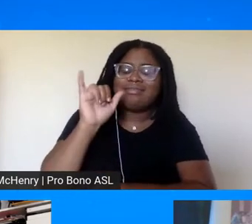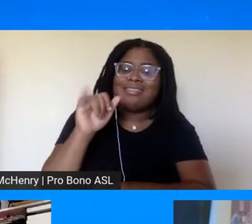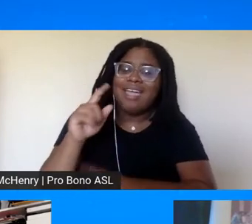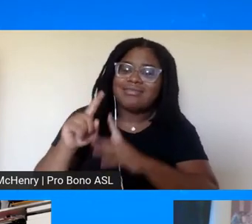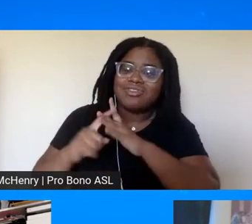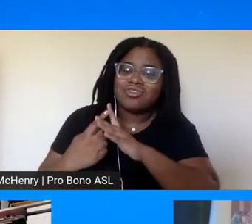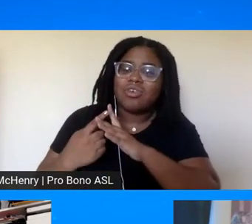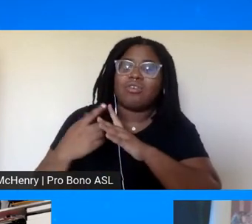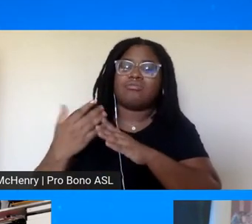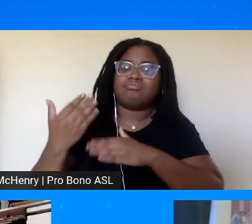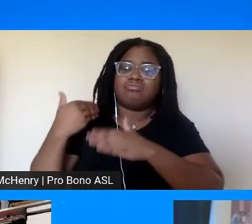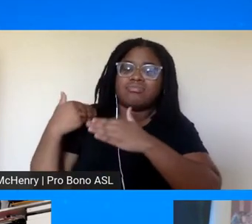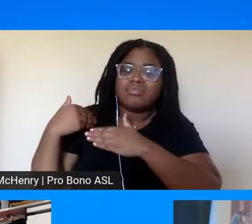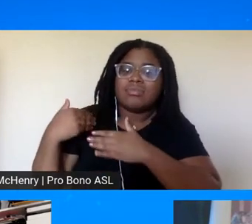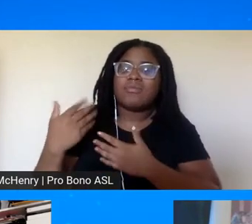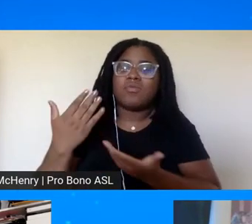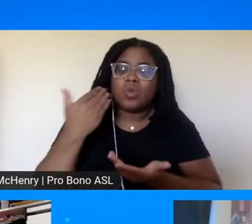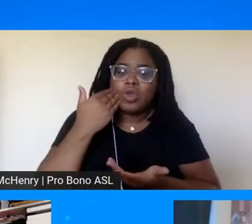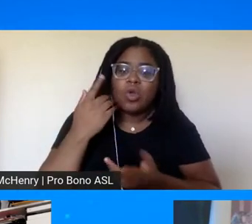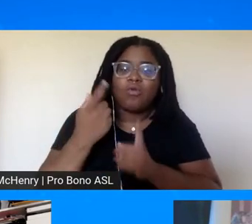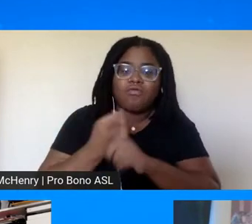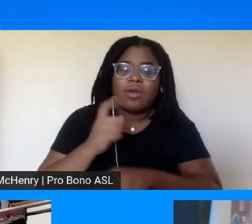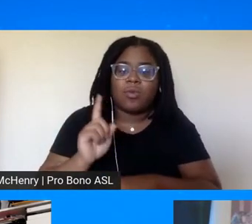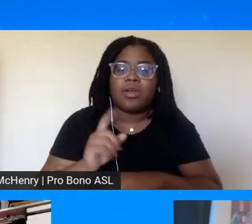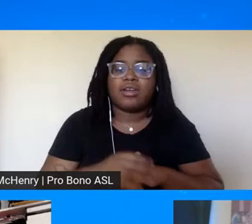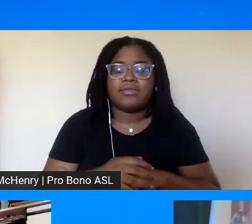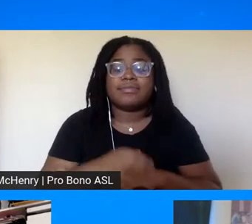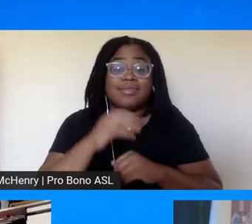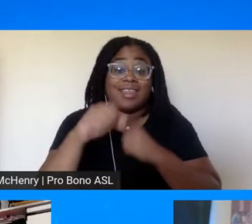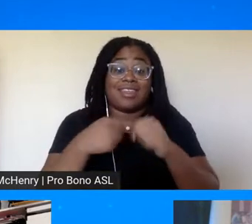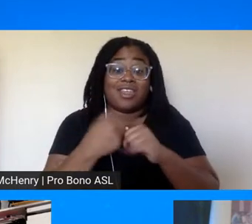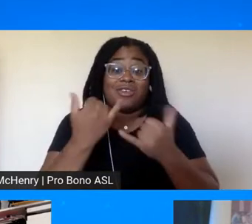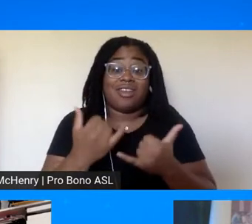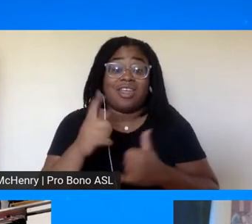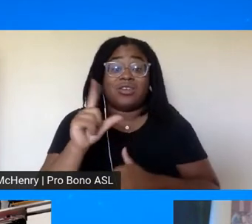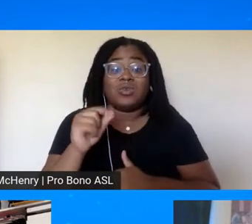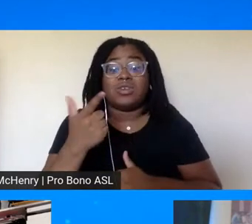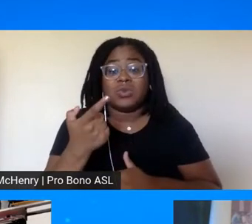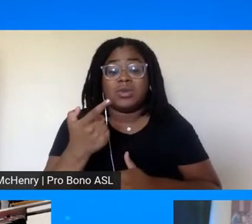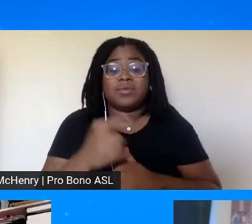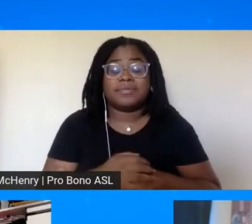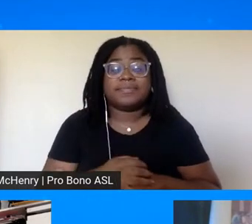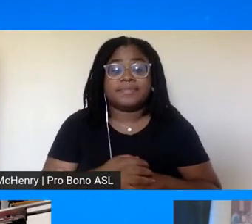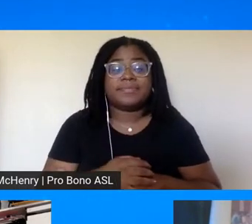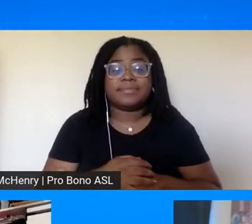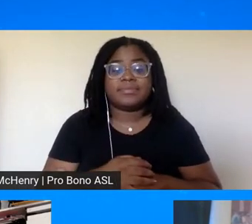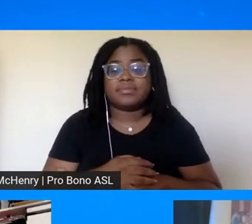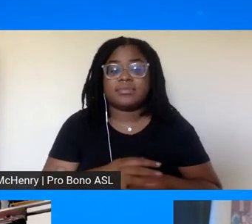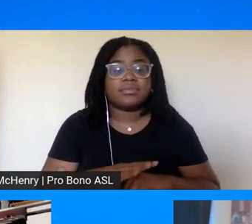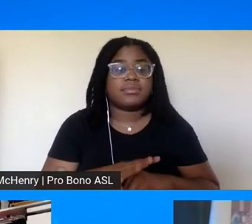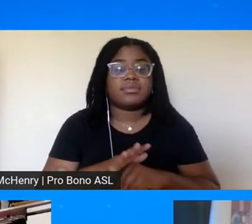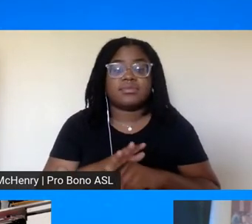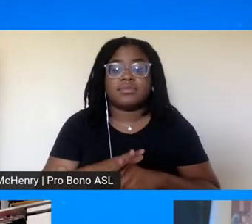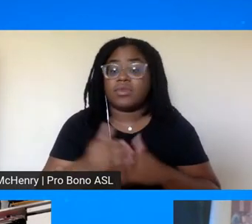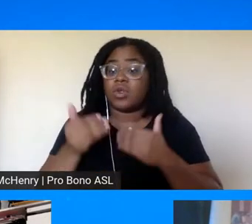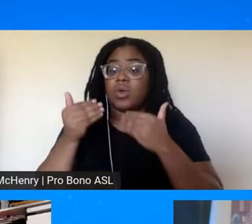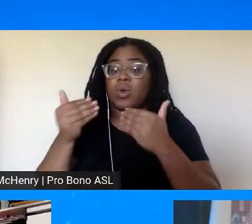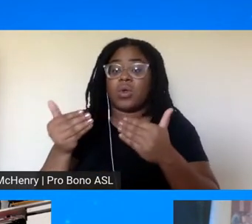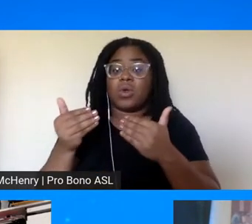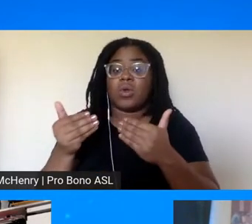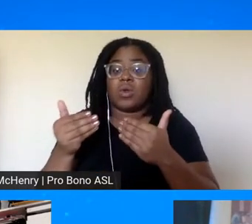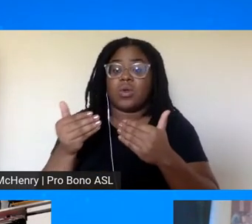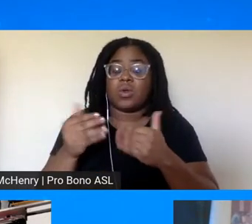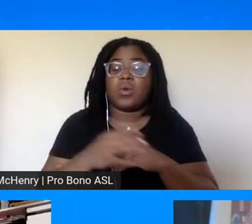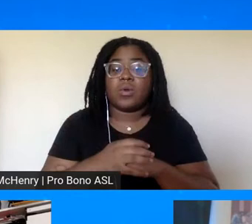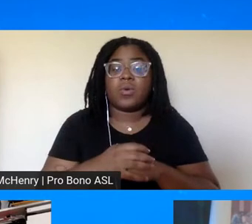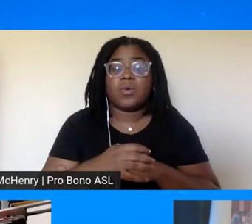things that we're seeing now in 2021 now i'm gonna be like mahalia jackson go ahead dr king and i'm gonna be like